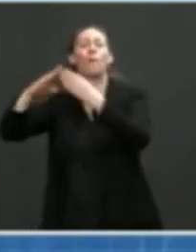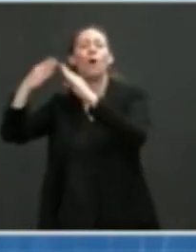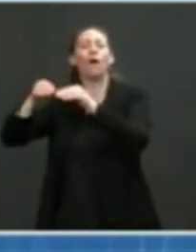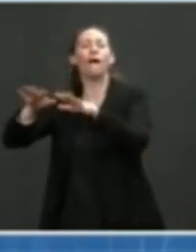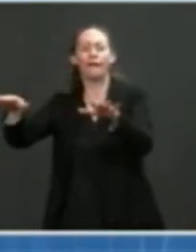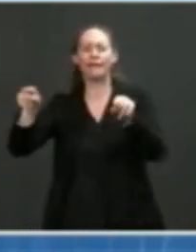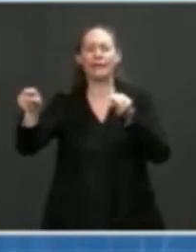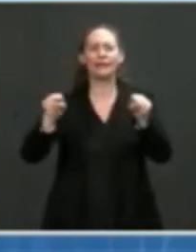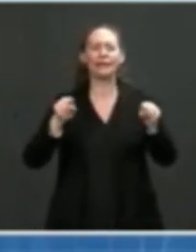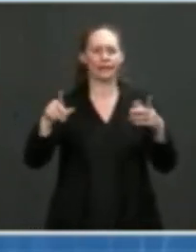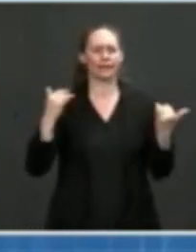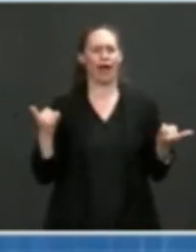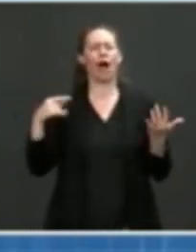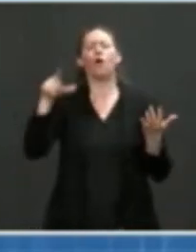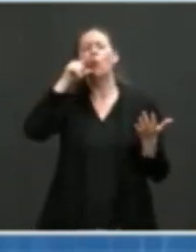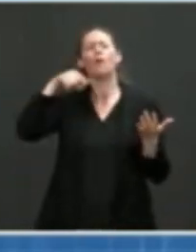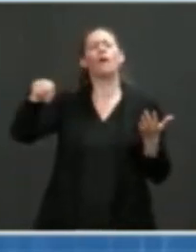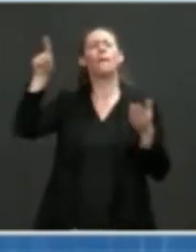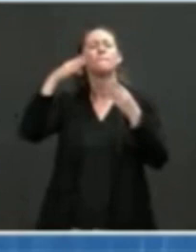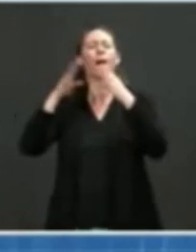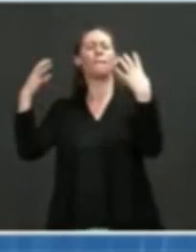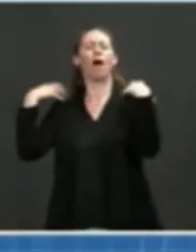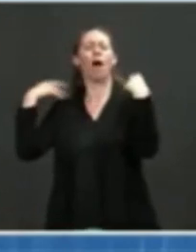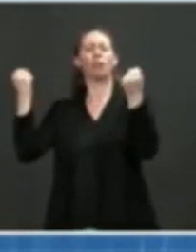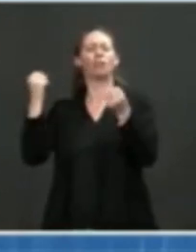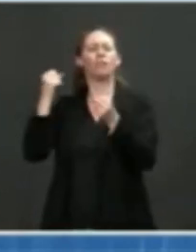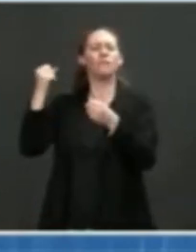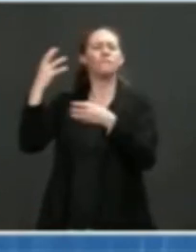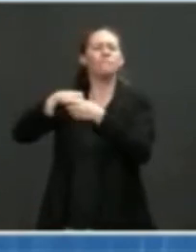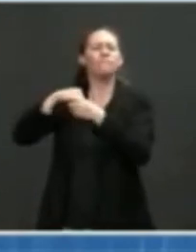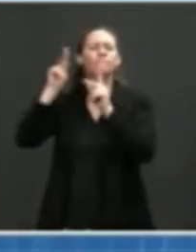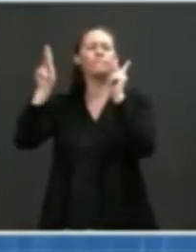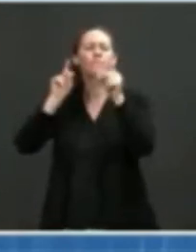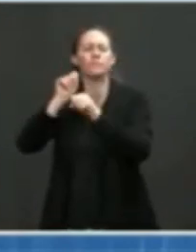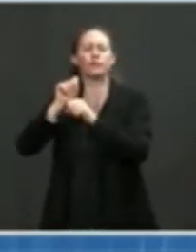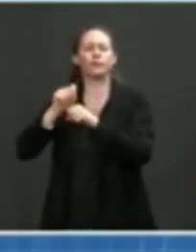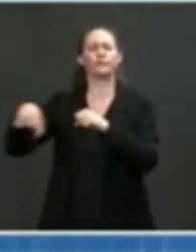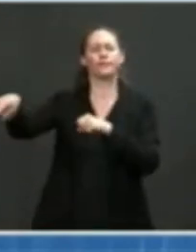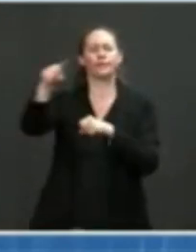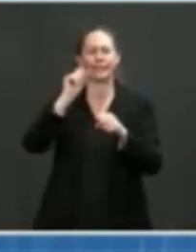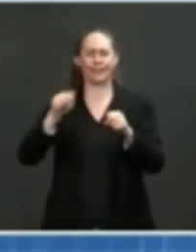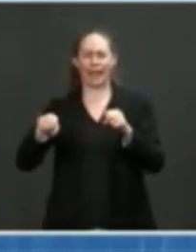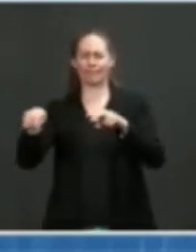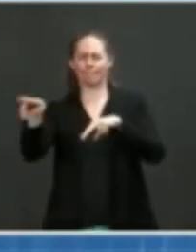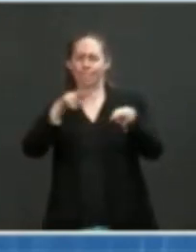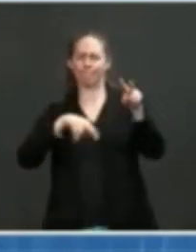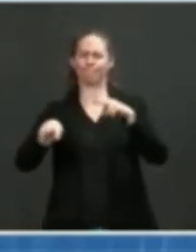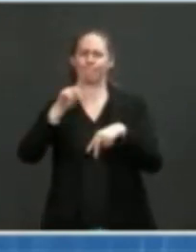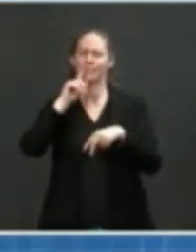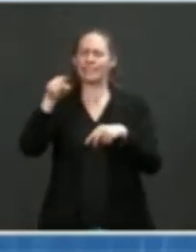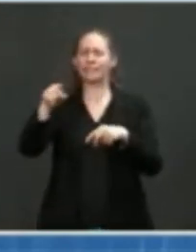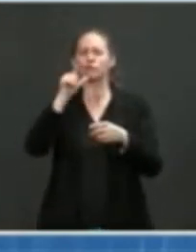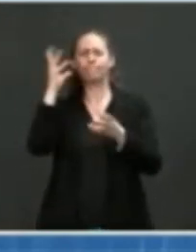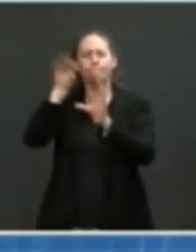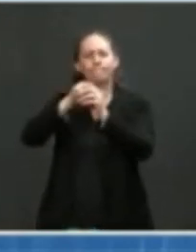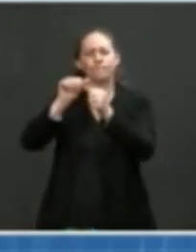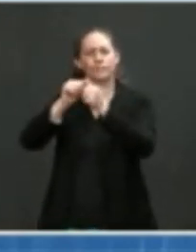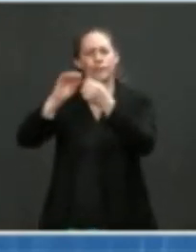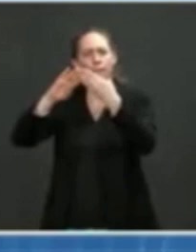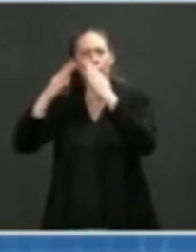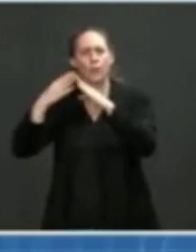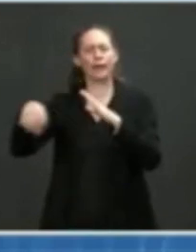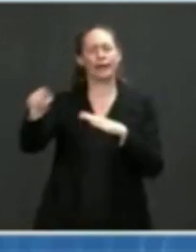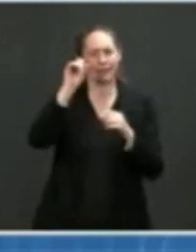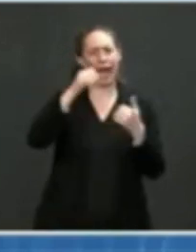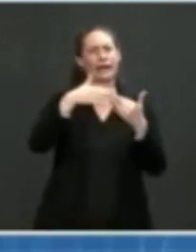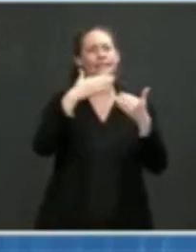likely was below the radar screen spreading in the community in China for several weeks, if not a